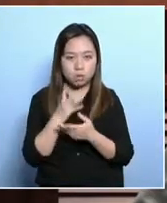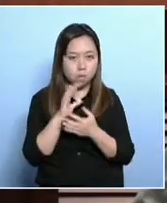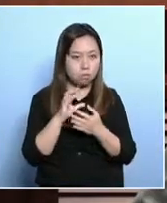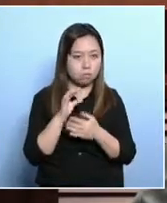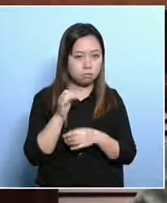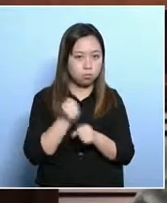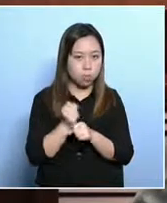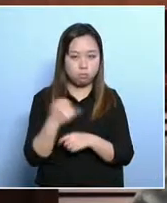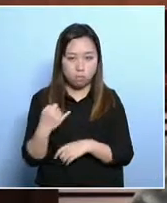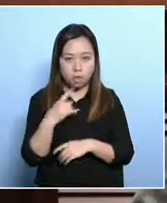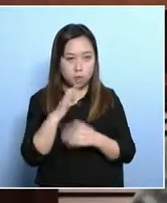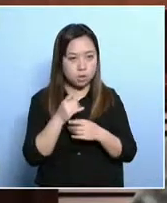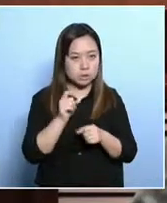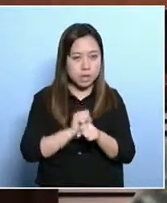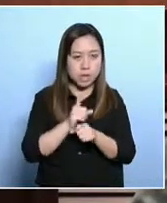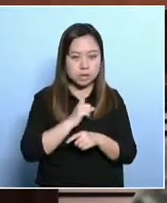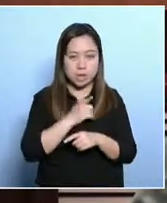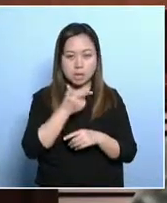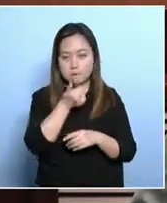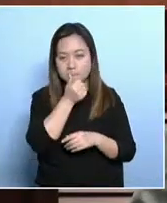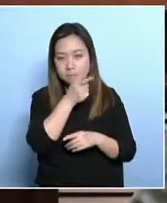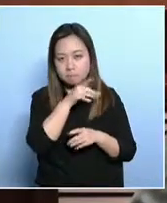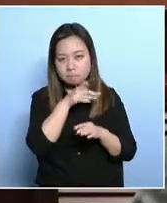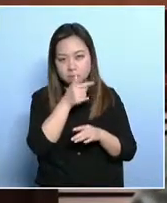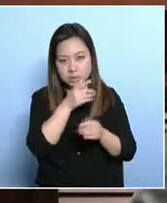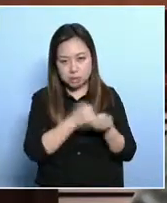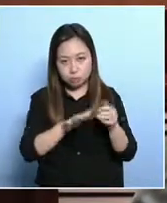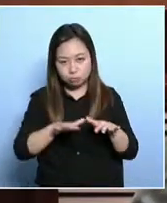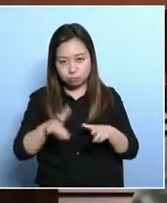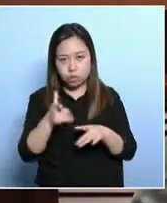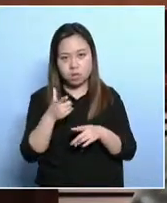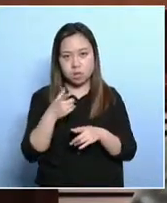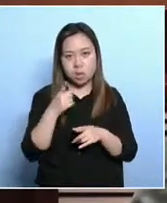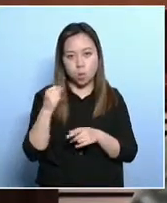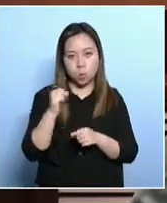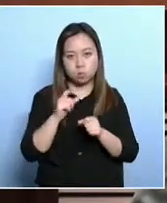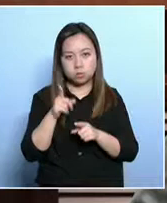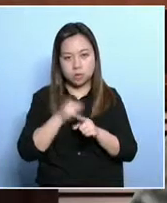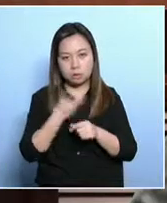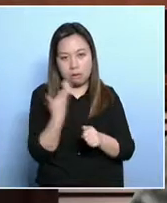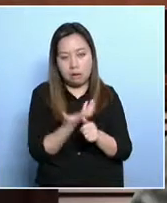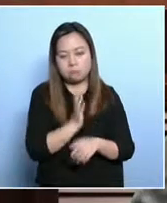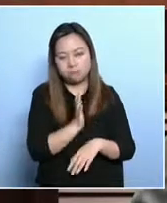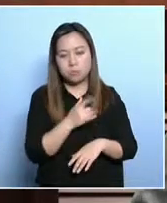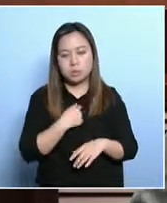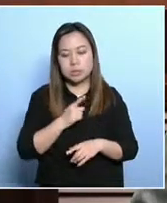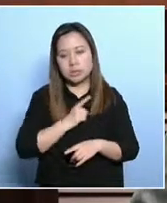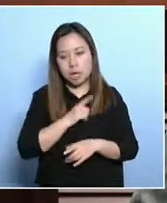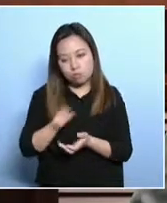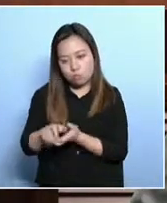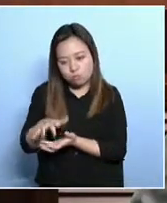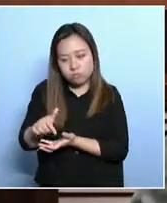engaged in any economic activity. Now, even though they collect CSSA, they don't really